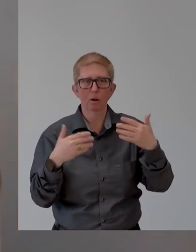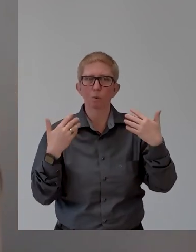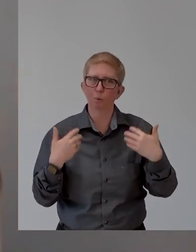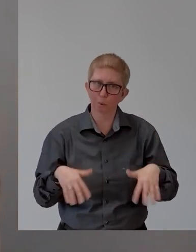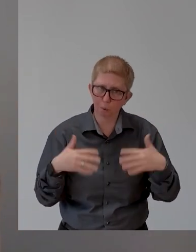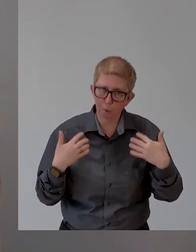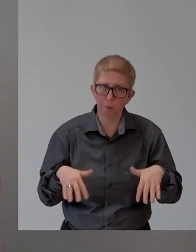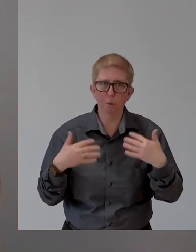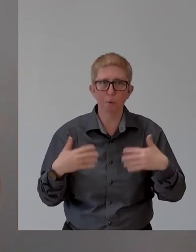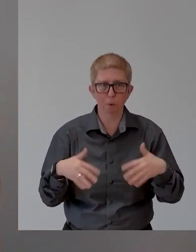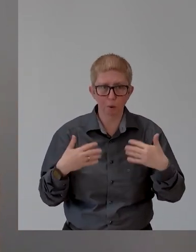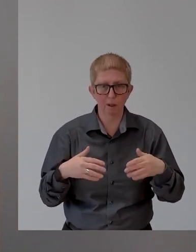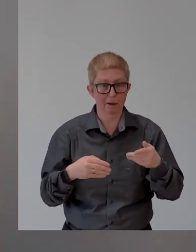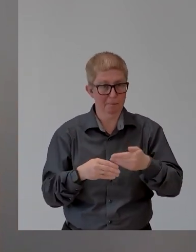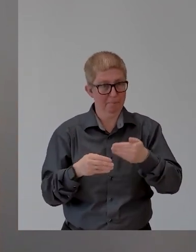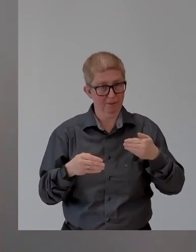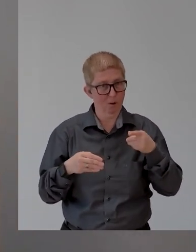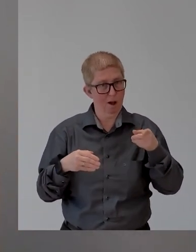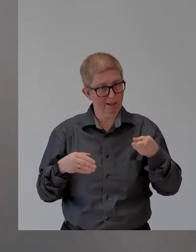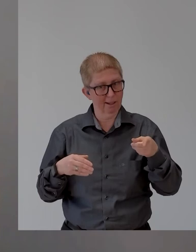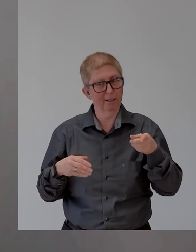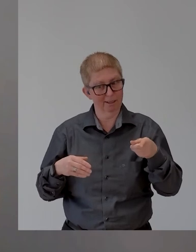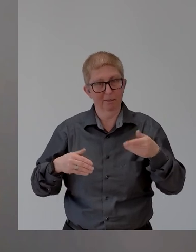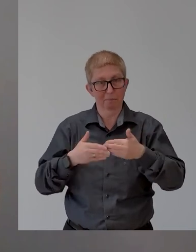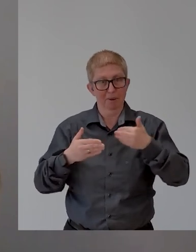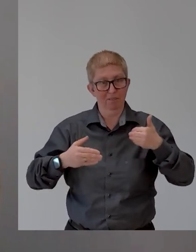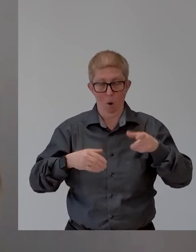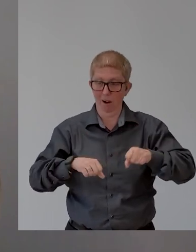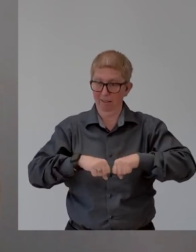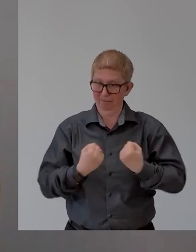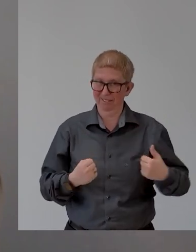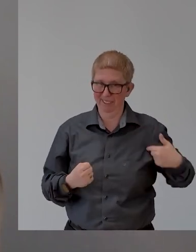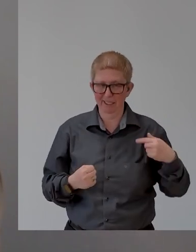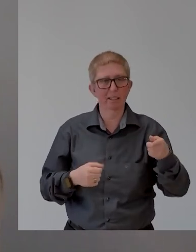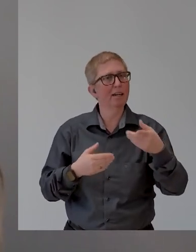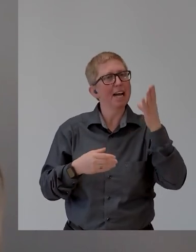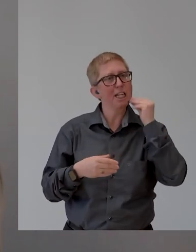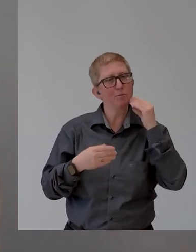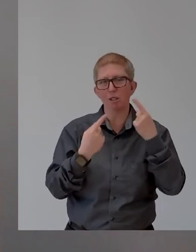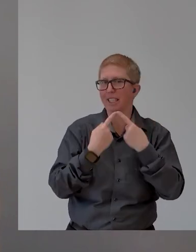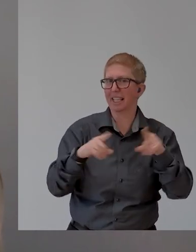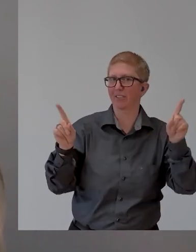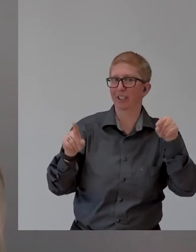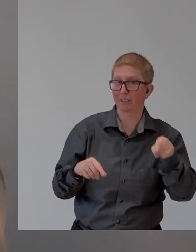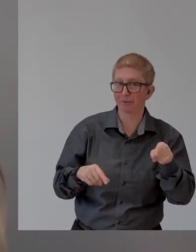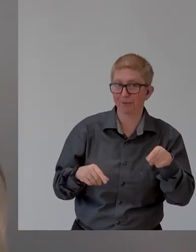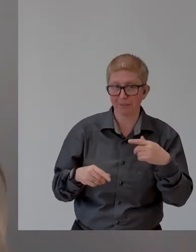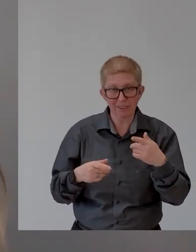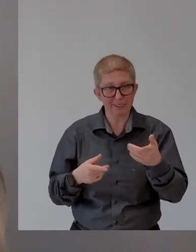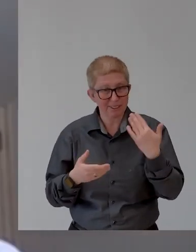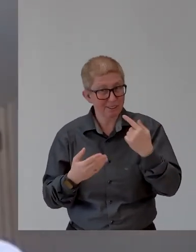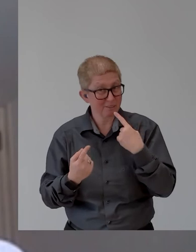experience. And I think that's a very powerful message for leaders. Do you want to share that what we spoke? No, of course, Caroline.